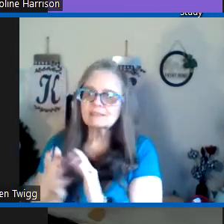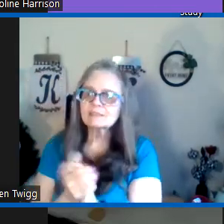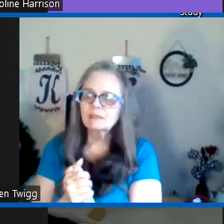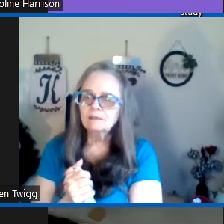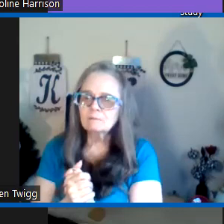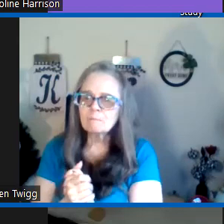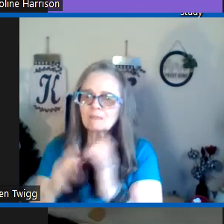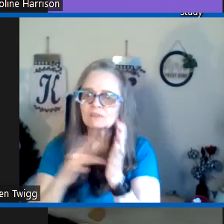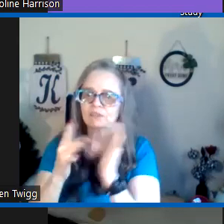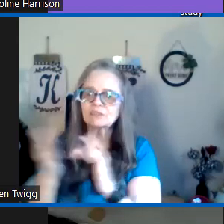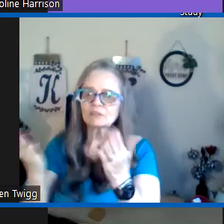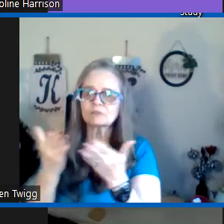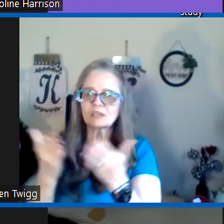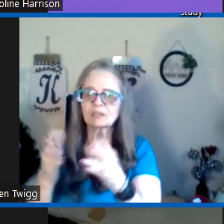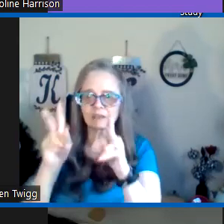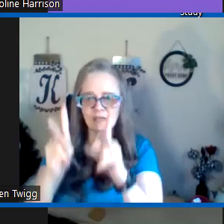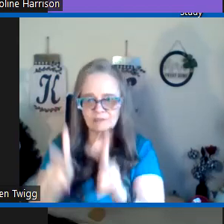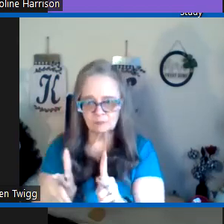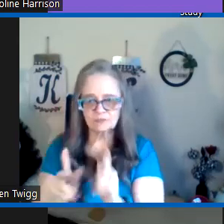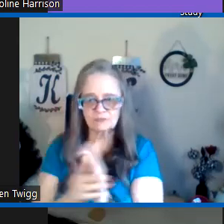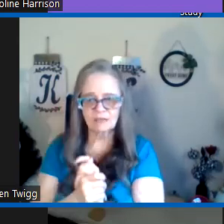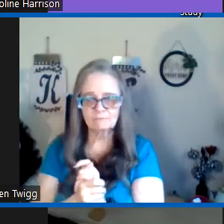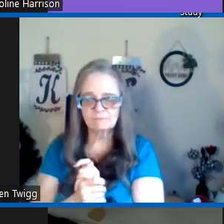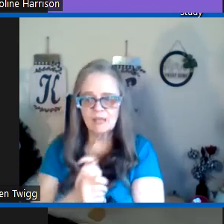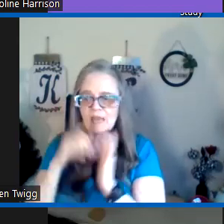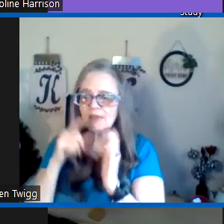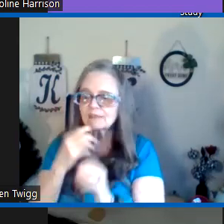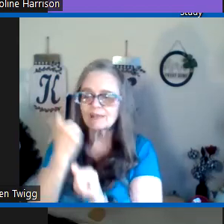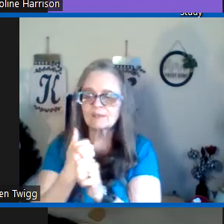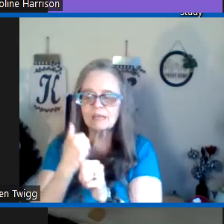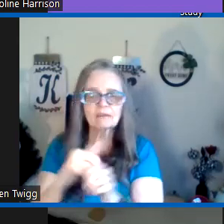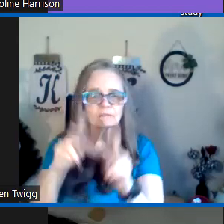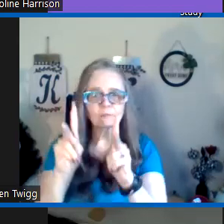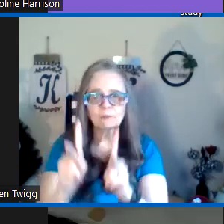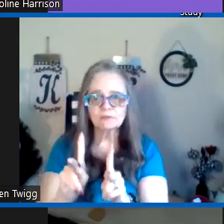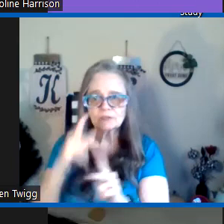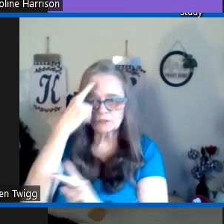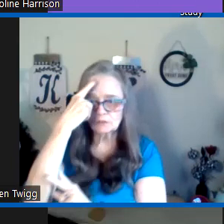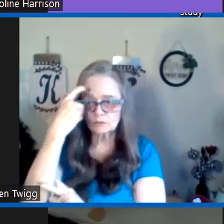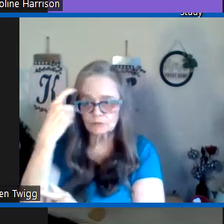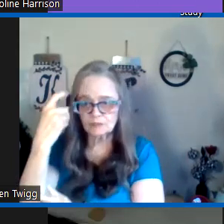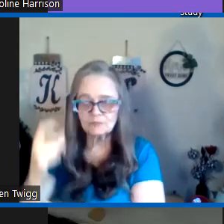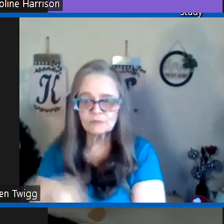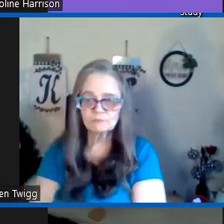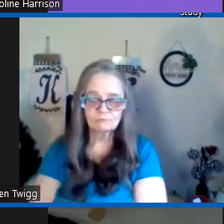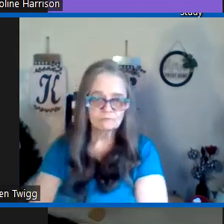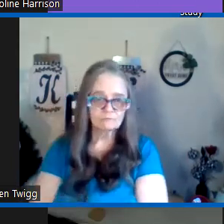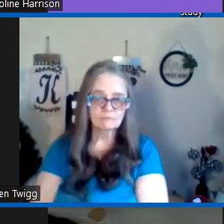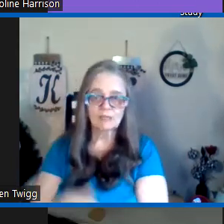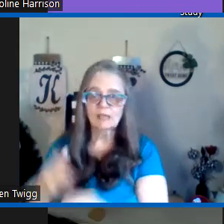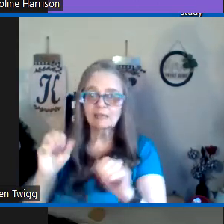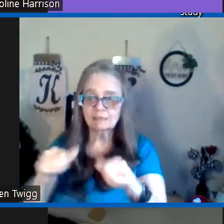Jesus Jesus was here as a person right and they say that every person dreams dreams